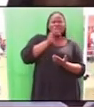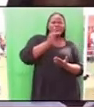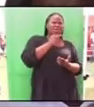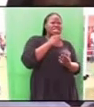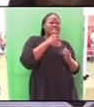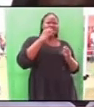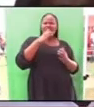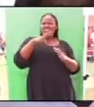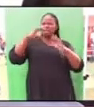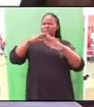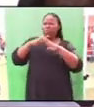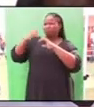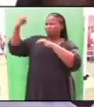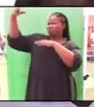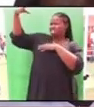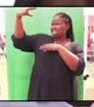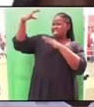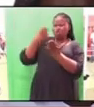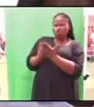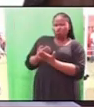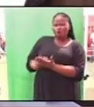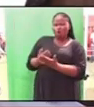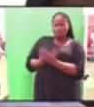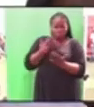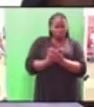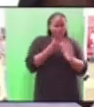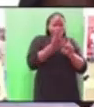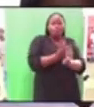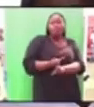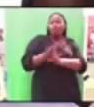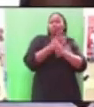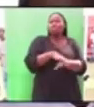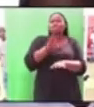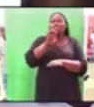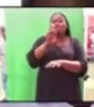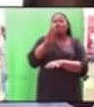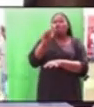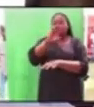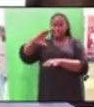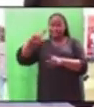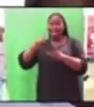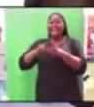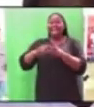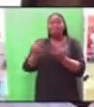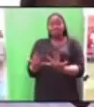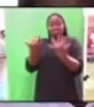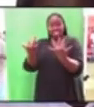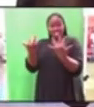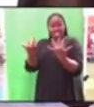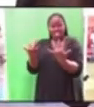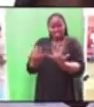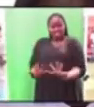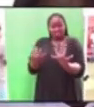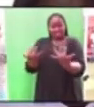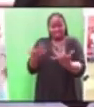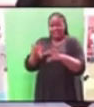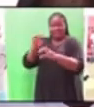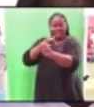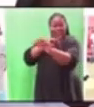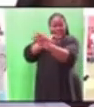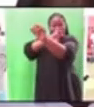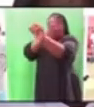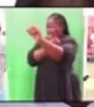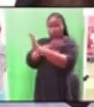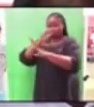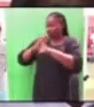can produce here in Northern Cape including the green energy must be stopped. But I will